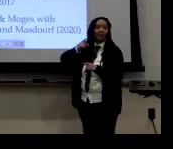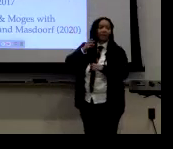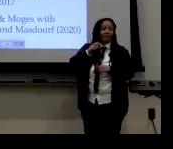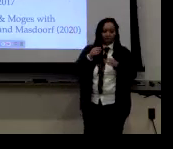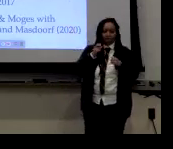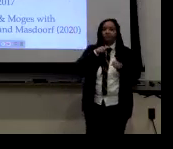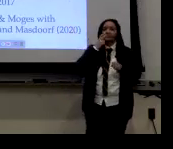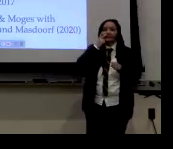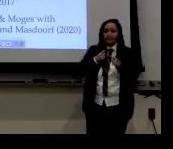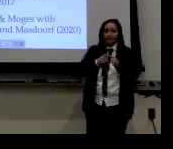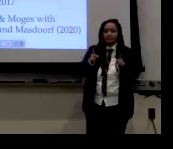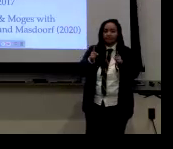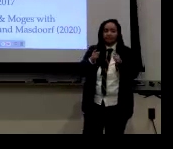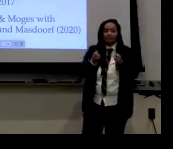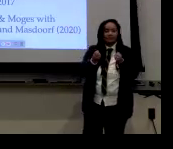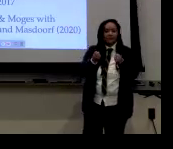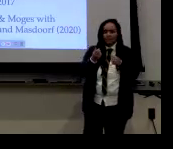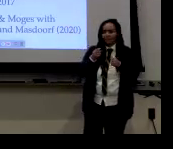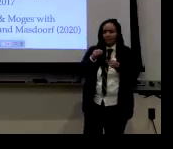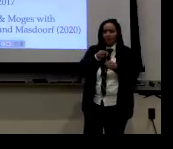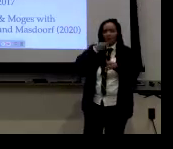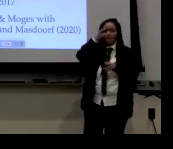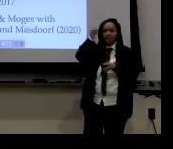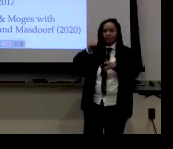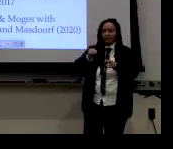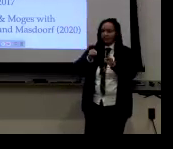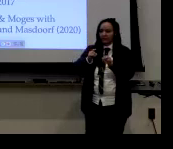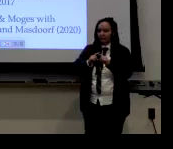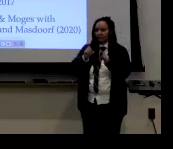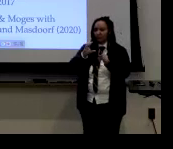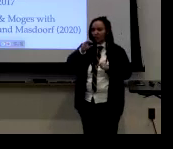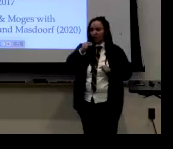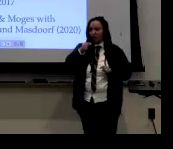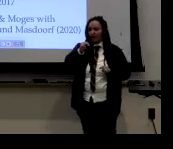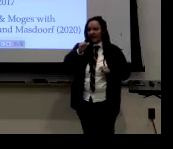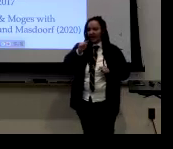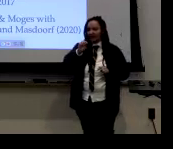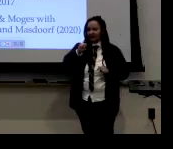list at the top here, you can see the Irish,